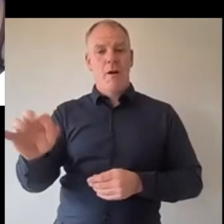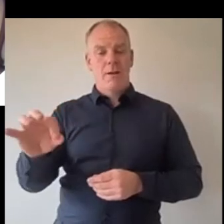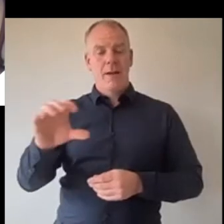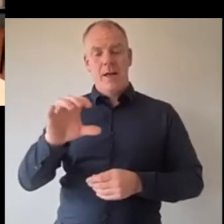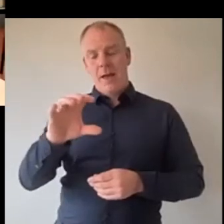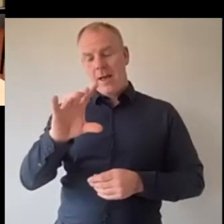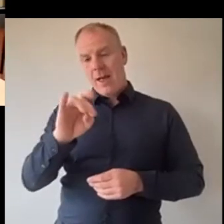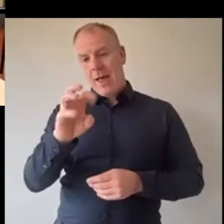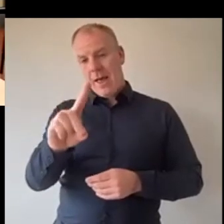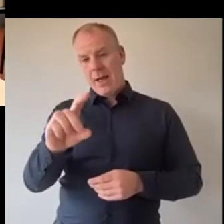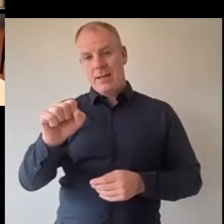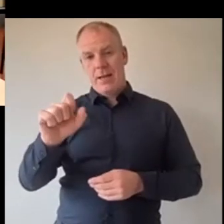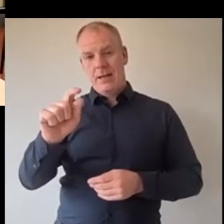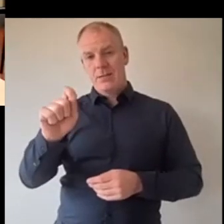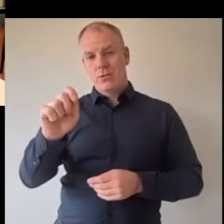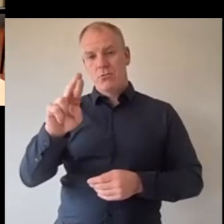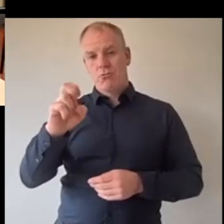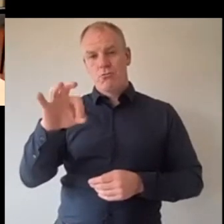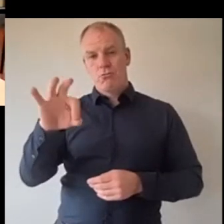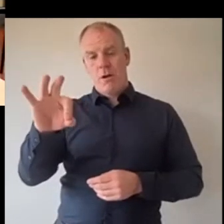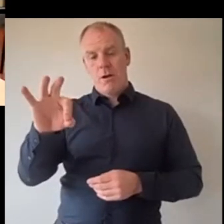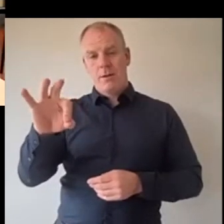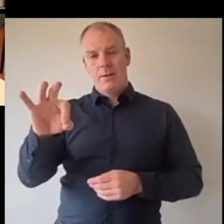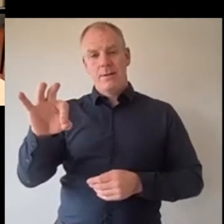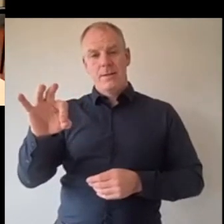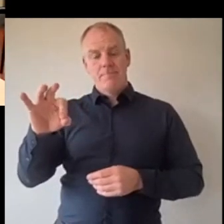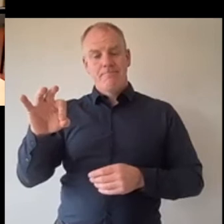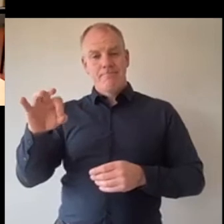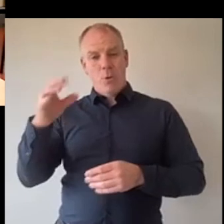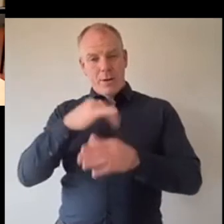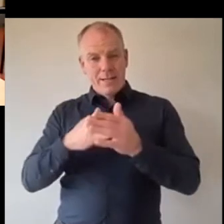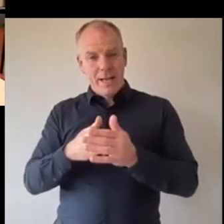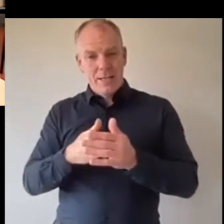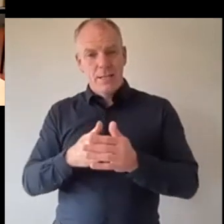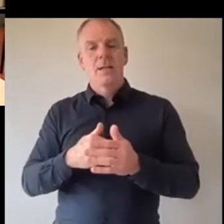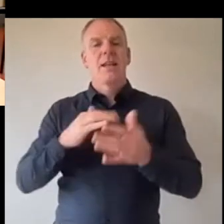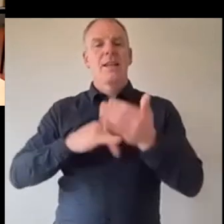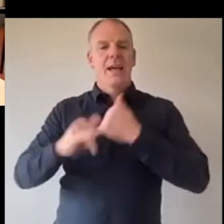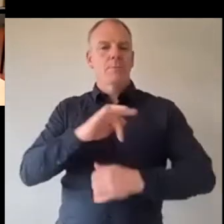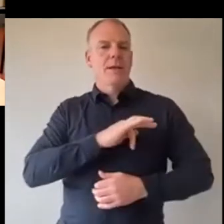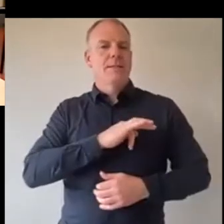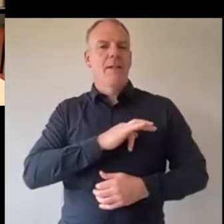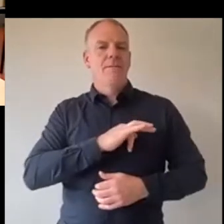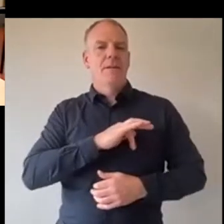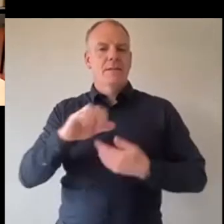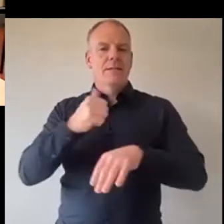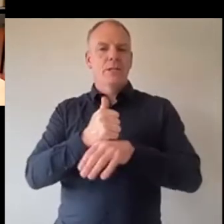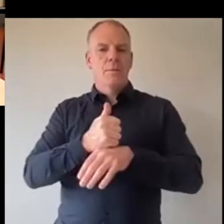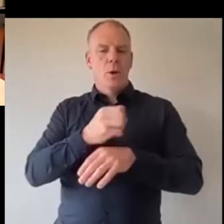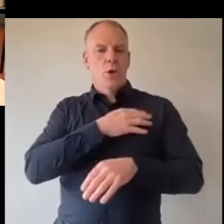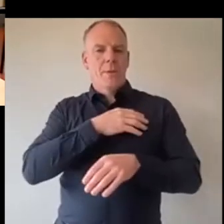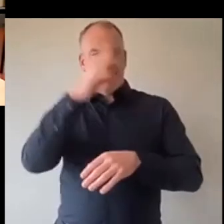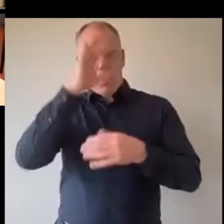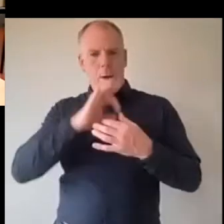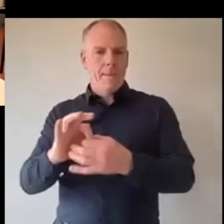that yeah last year when was in ty me and two other students uh set up the well-being committee in our school uh which